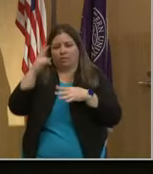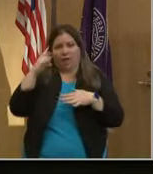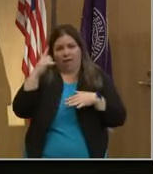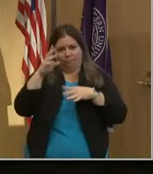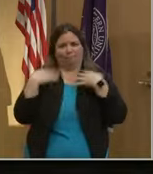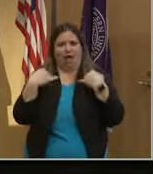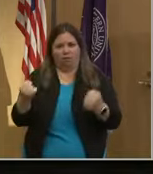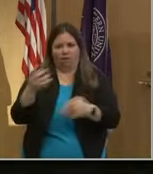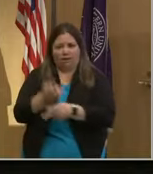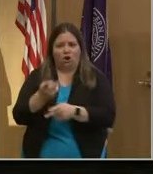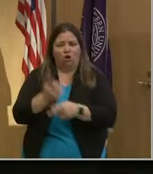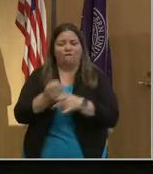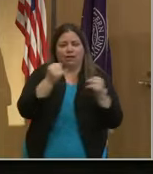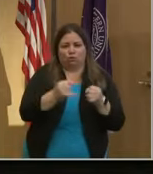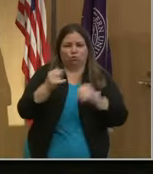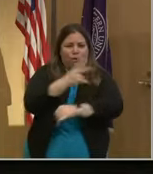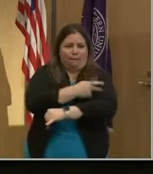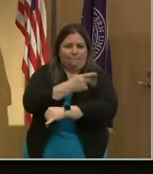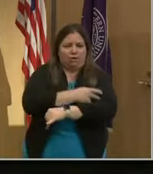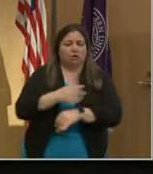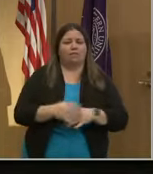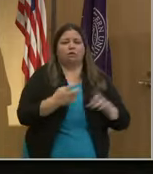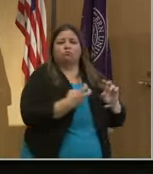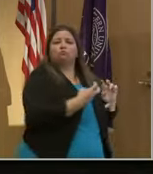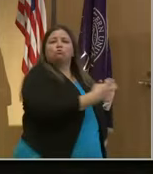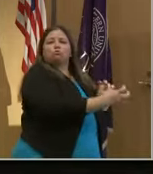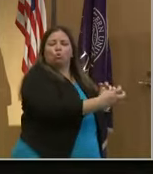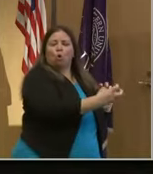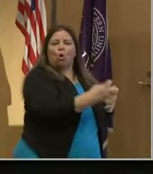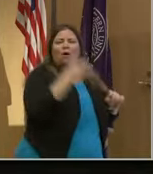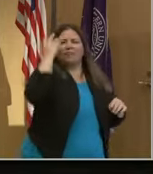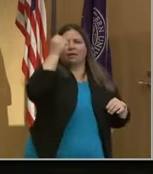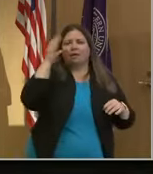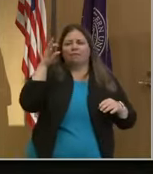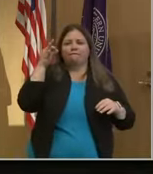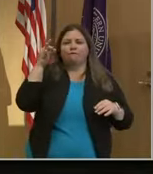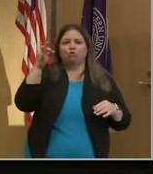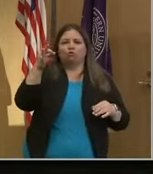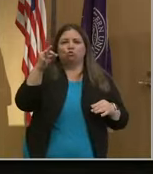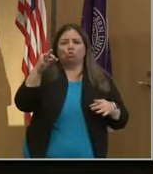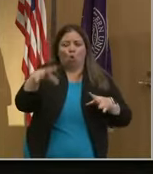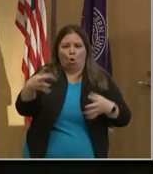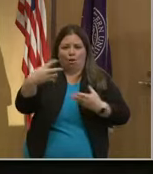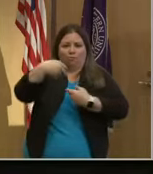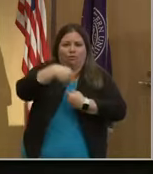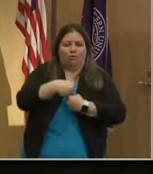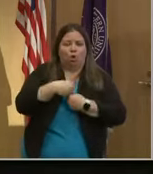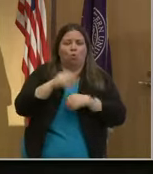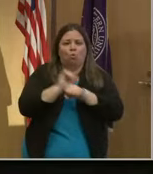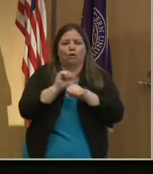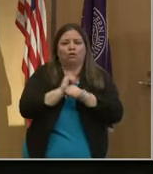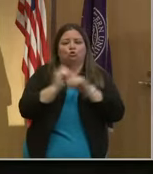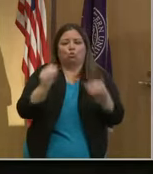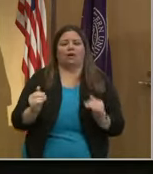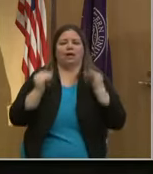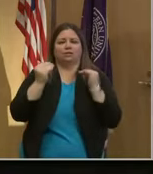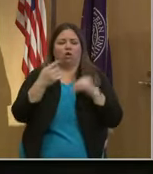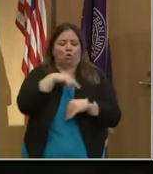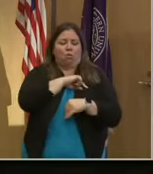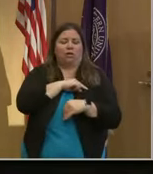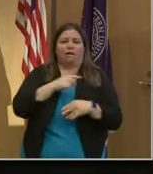patient. This panel will explore those innovations and consider what the future holds for scientists working to enhance the quality of human life.